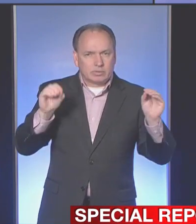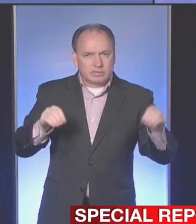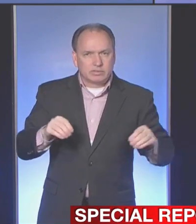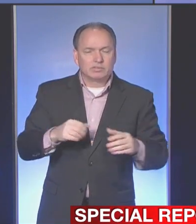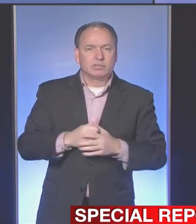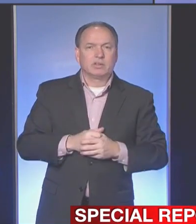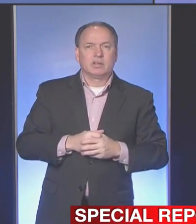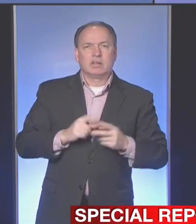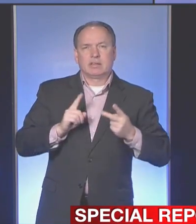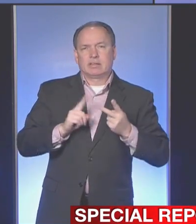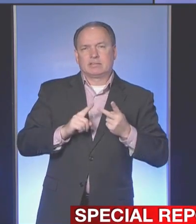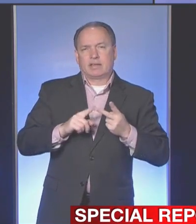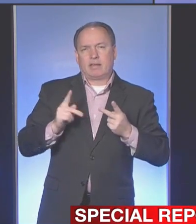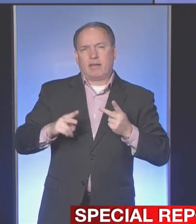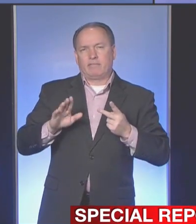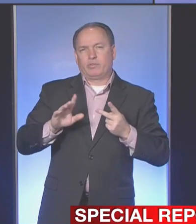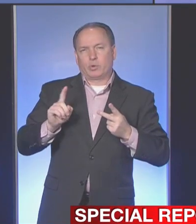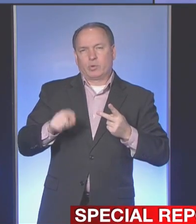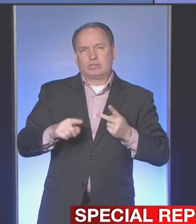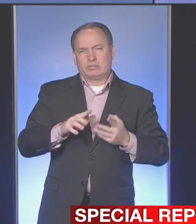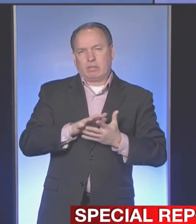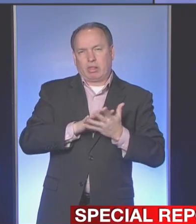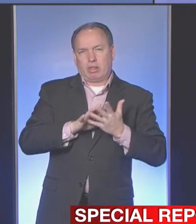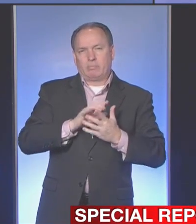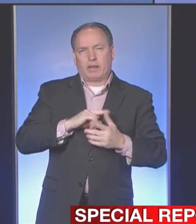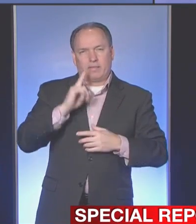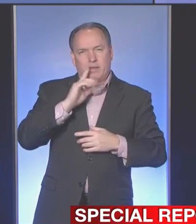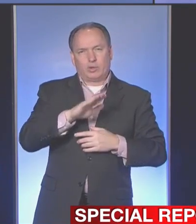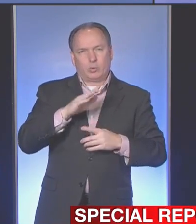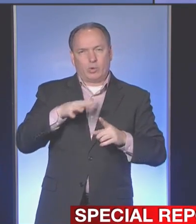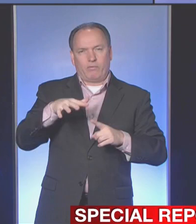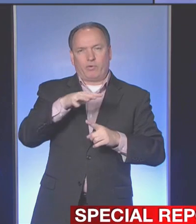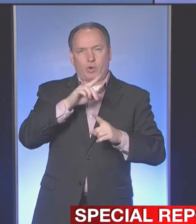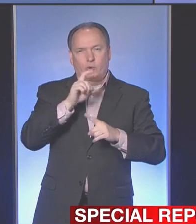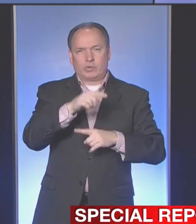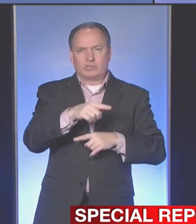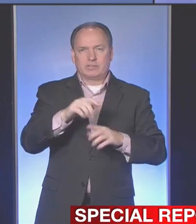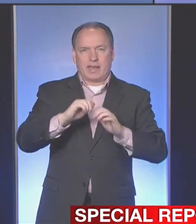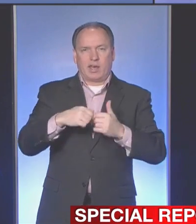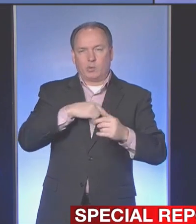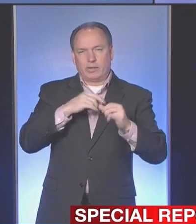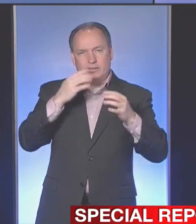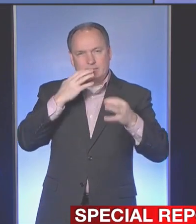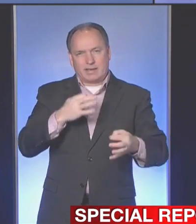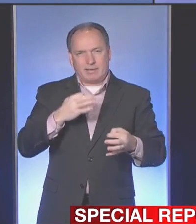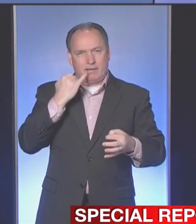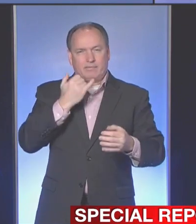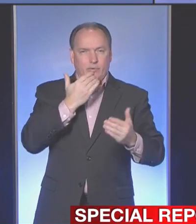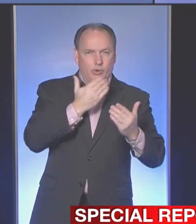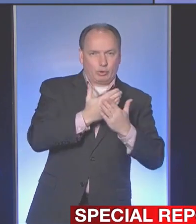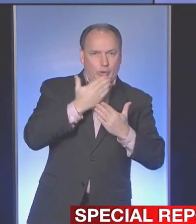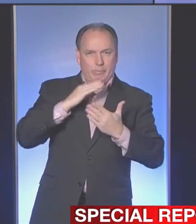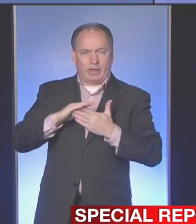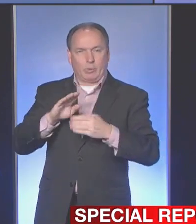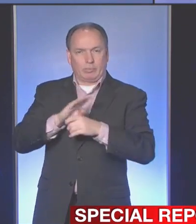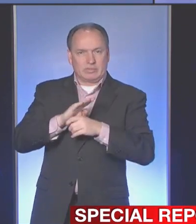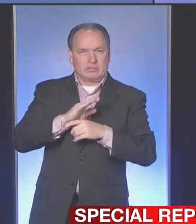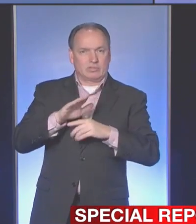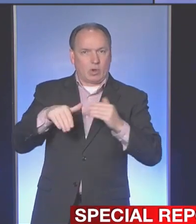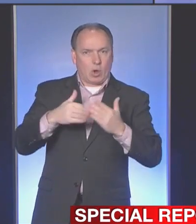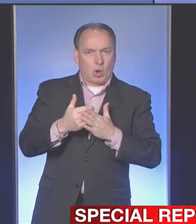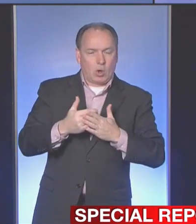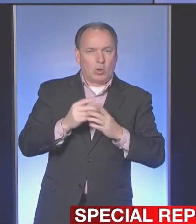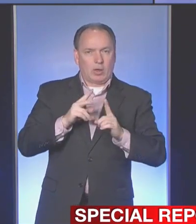So the second half of your question was quite garbled, but I think your question was how do we gauge whether the businesses all